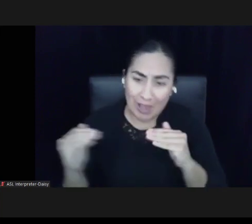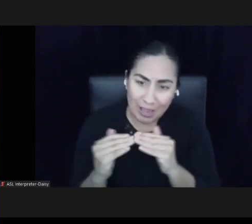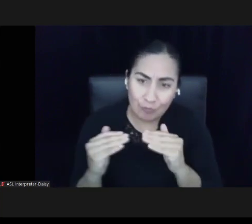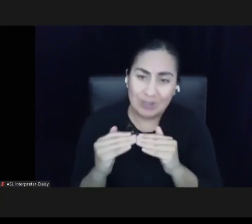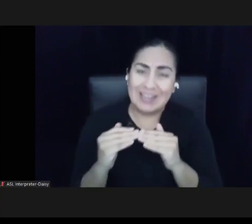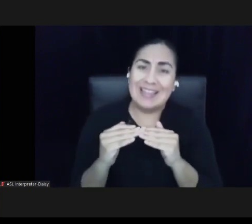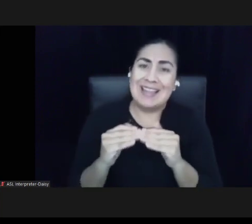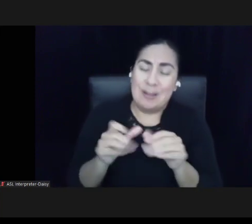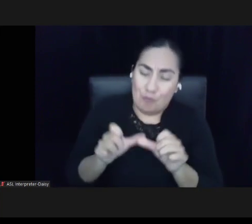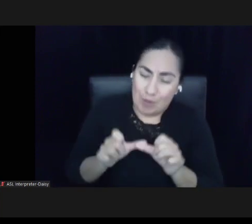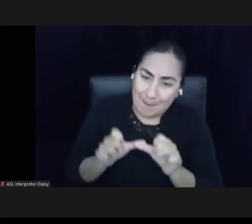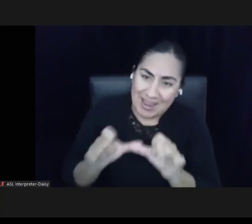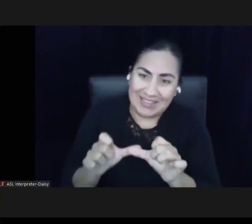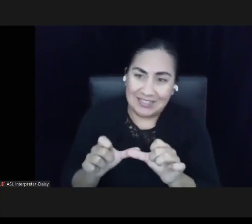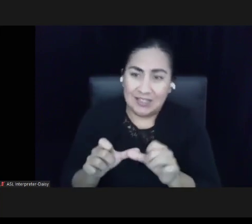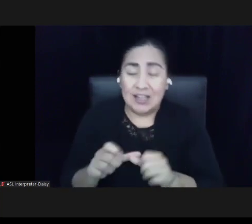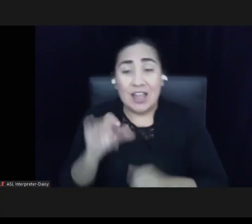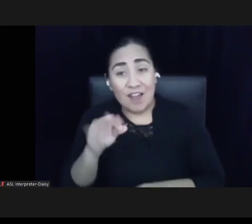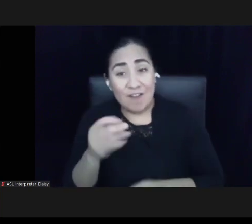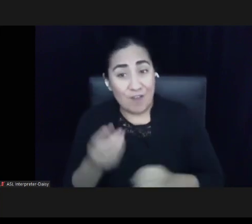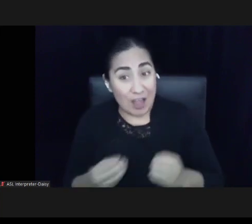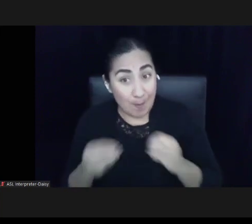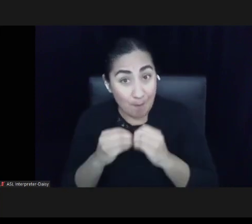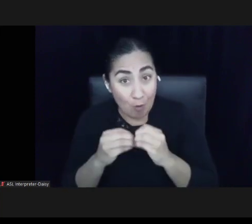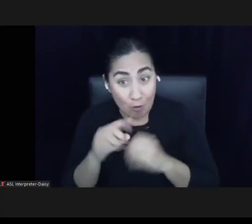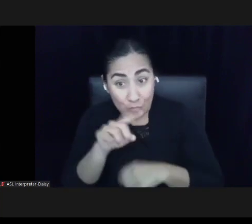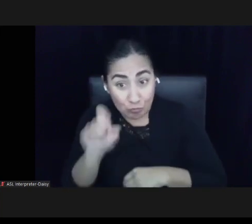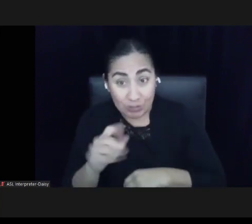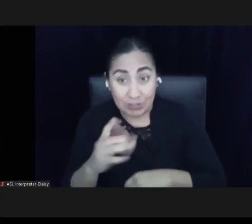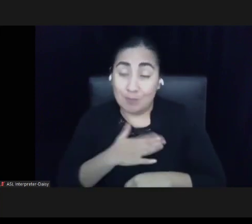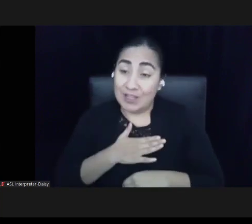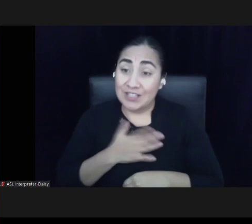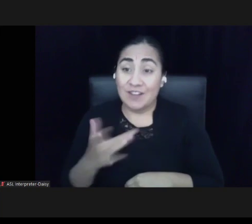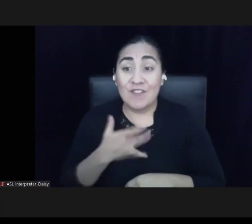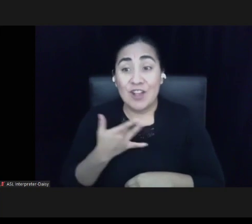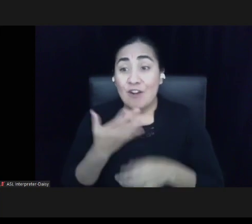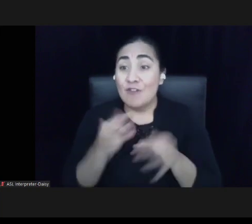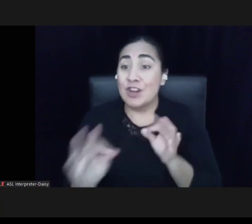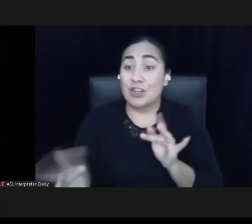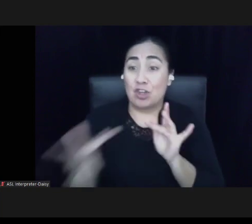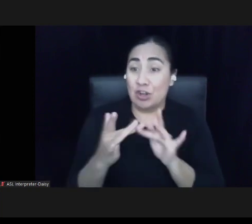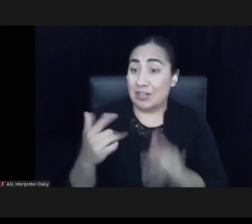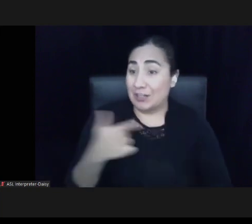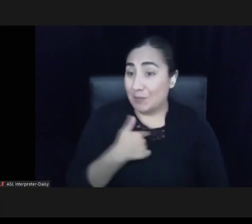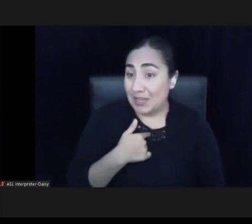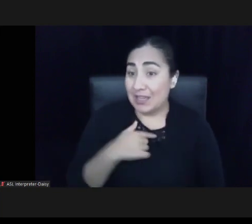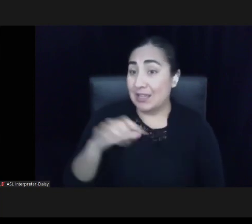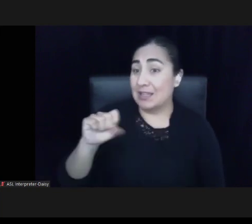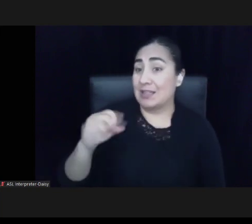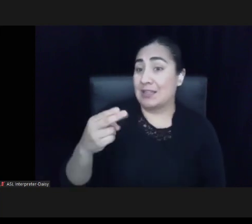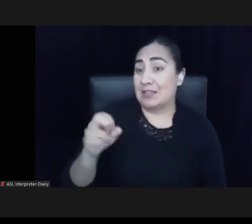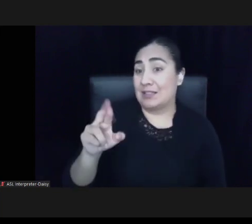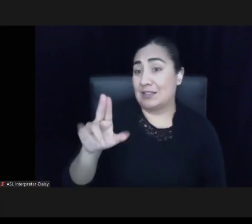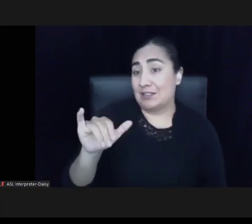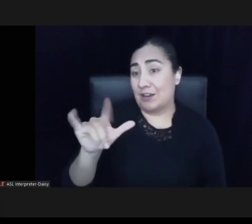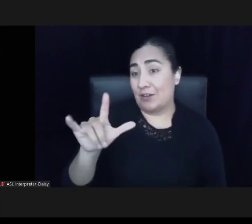questions, feel free to reach out to me, Sherilyn Seeley, and thank you so much for joining us. Have a great day, everyone.